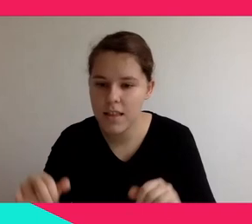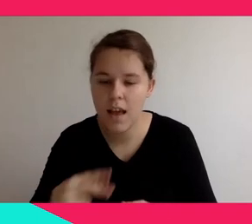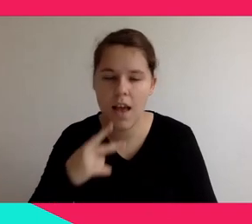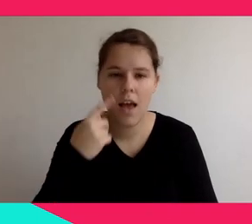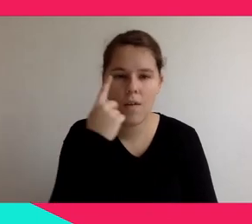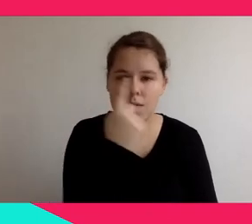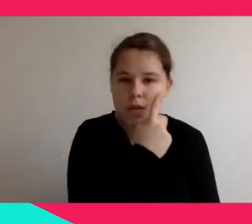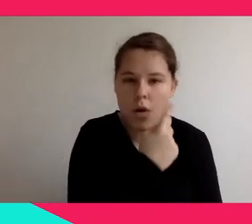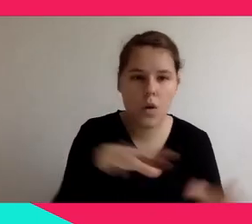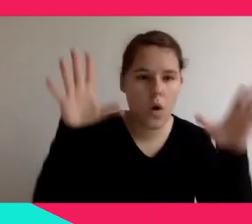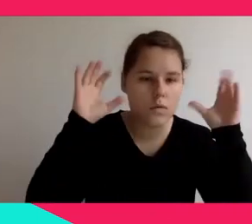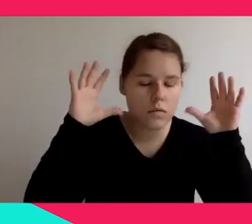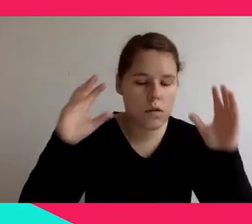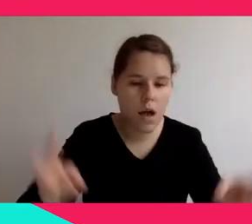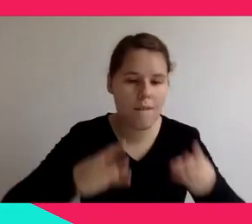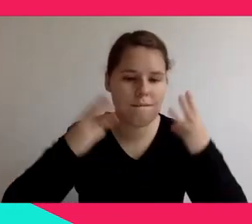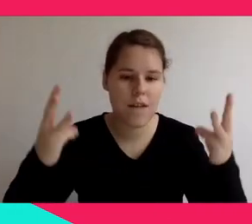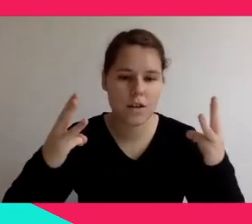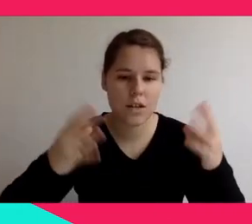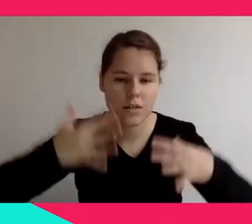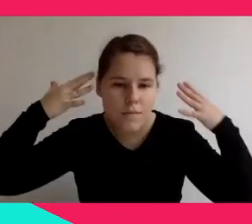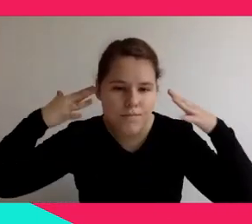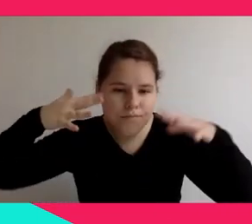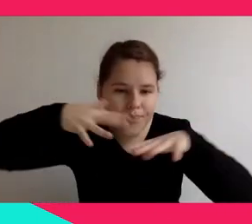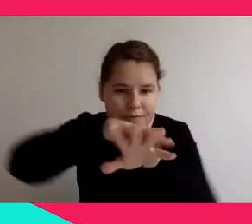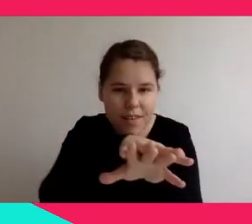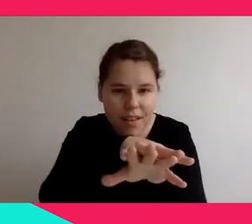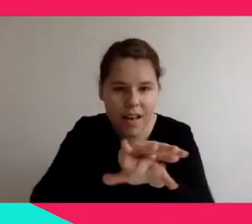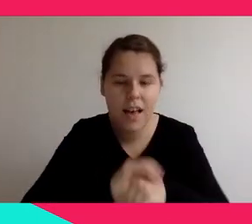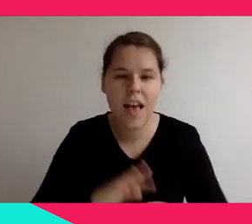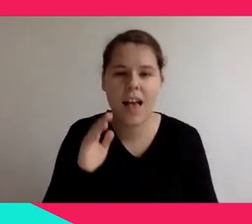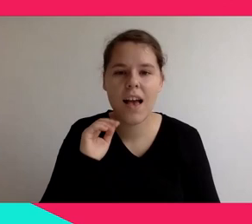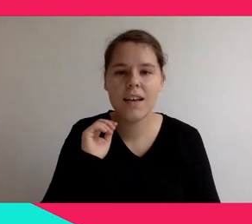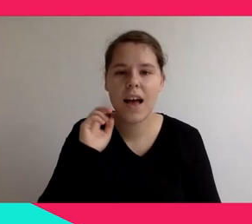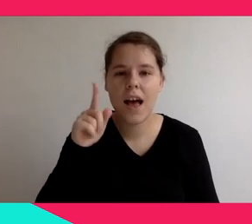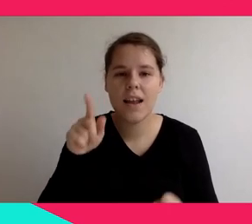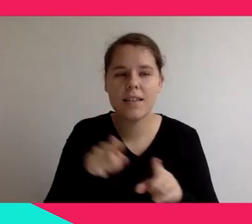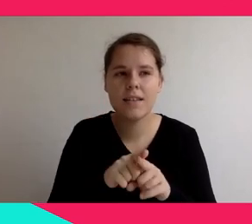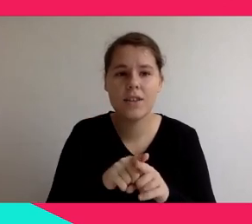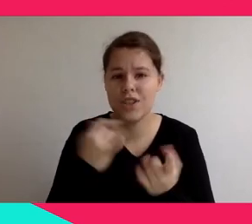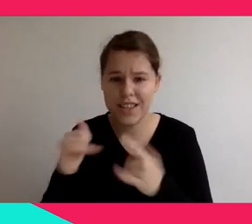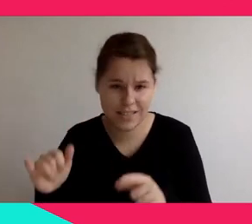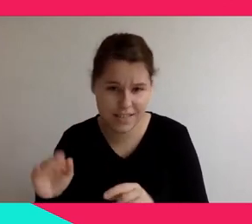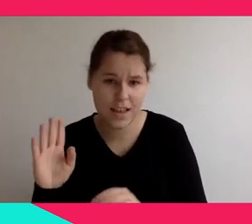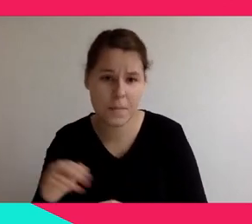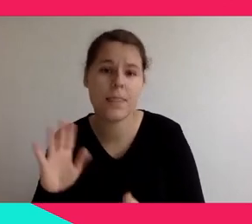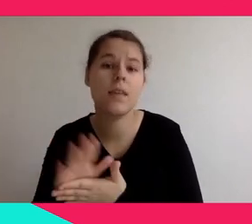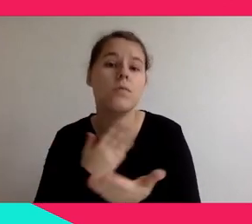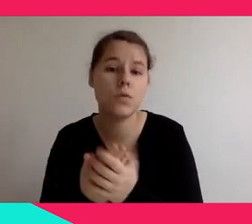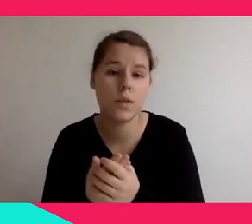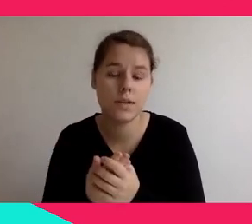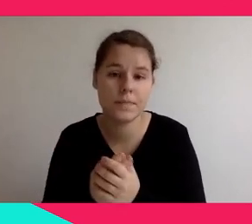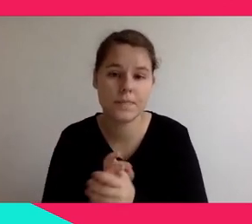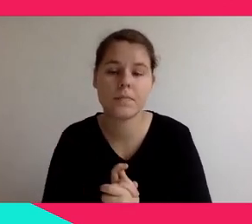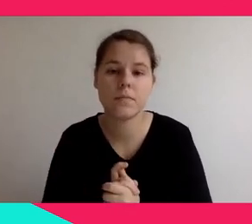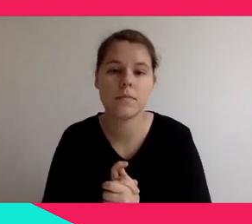but also proprioception. And that's very important. Proprioception is our sense of figuring the position